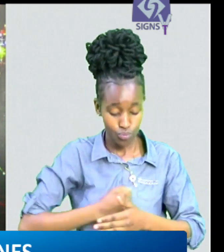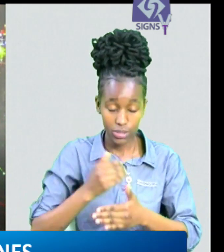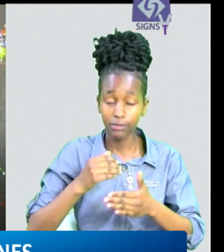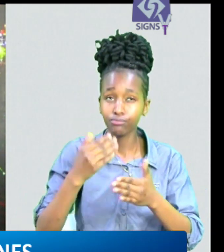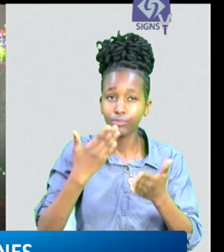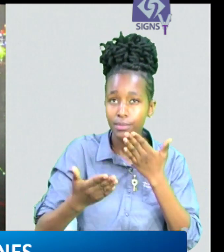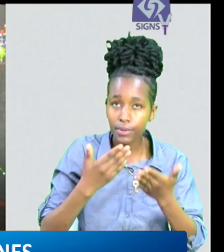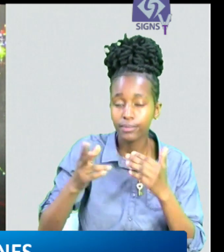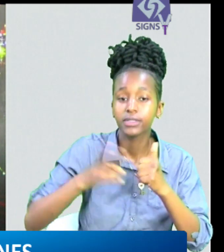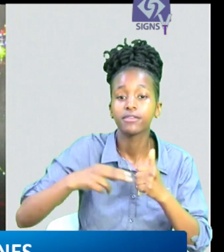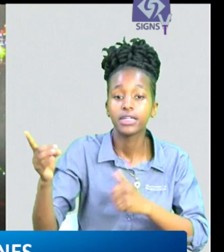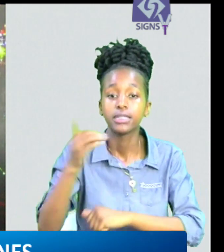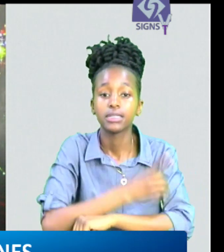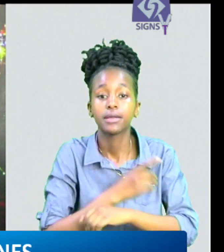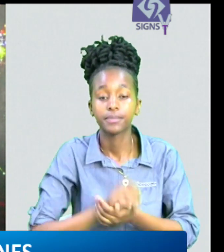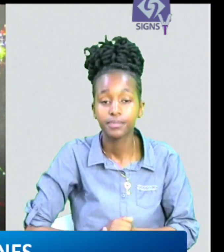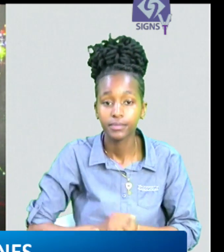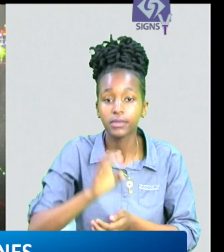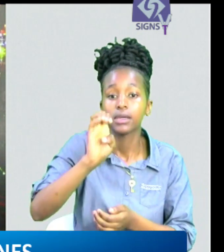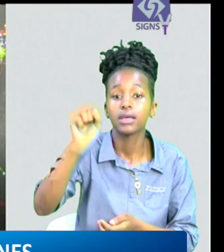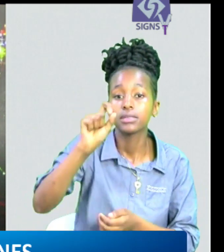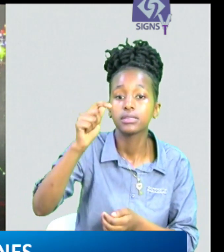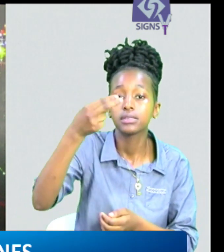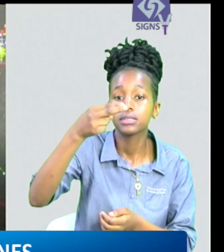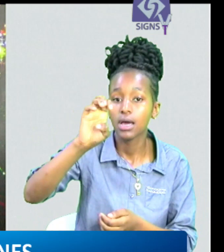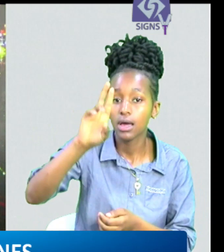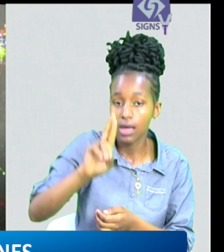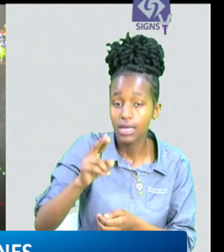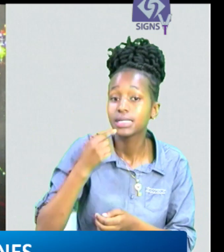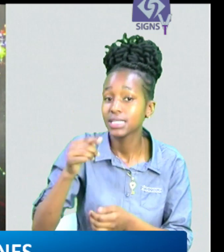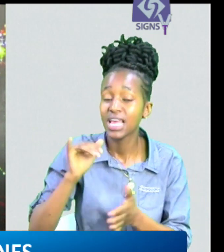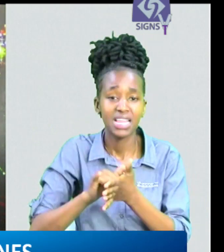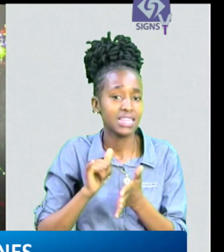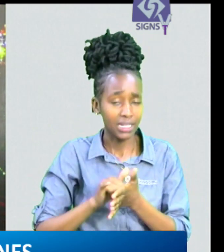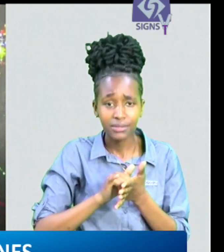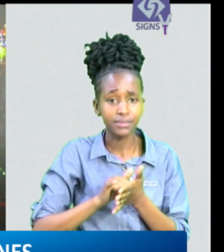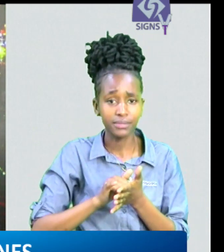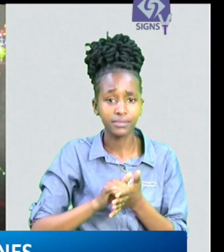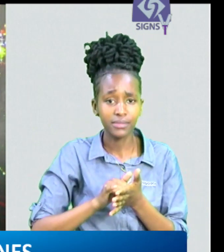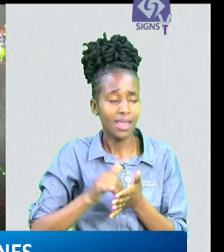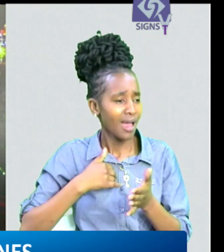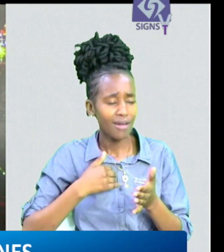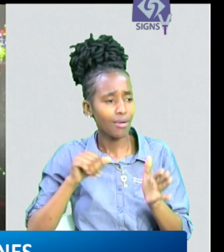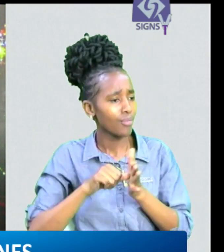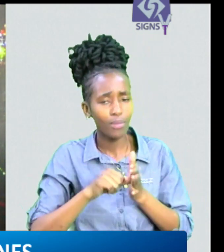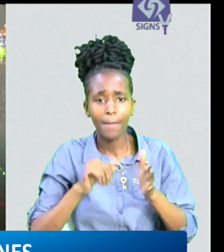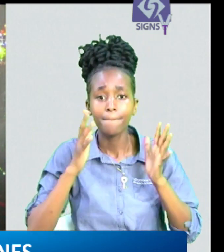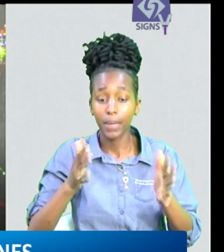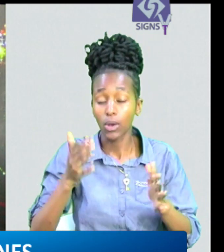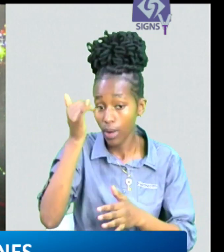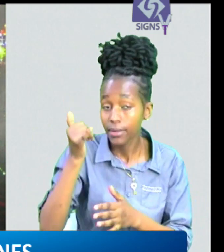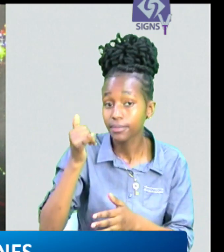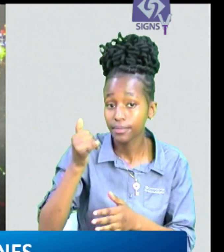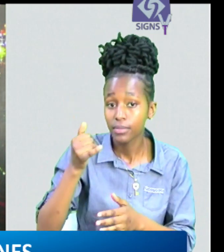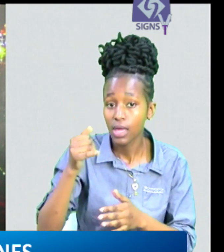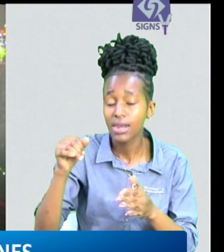to offer a written apology to the party within seven days nairobi women representative estipasaris was also reprimanded for her